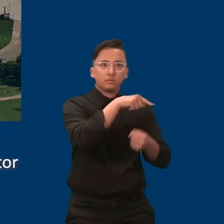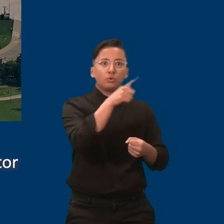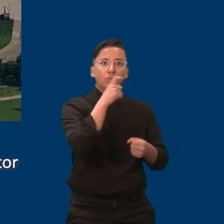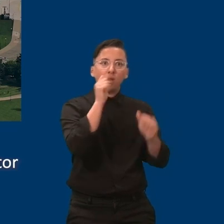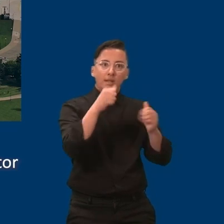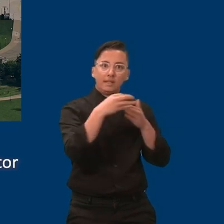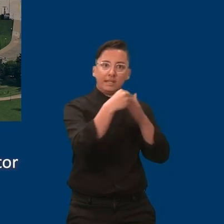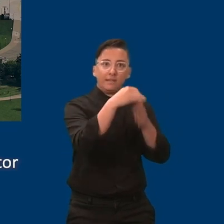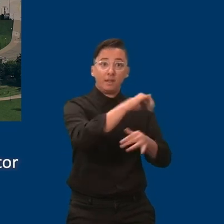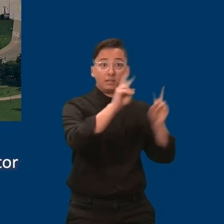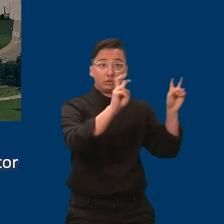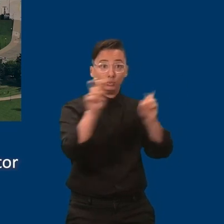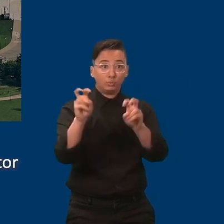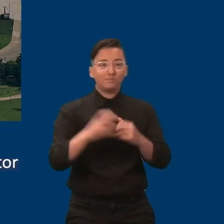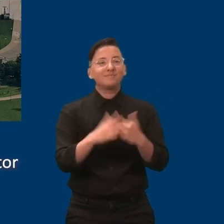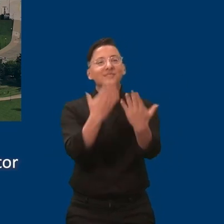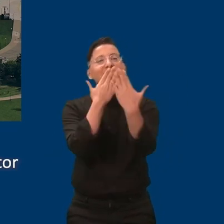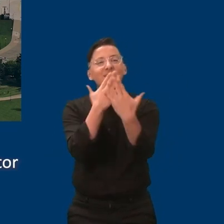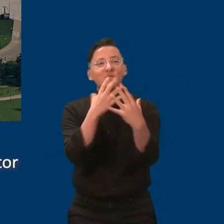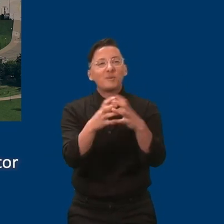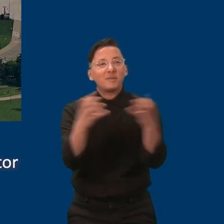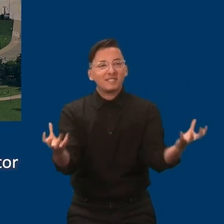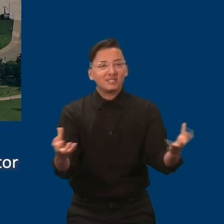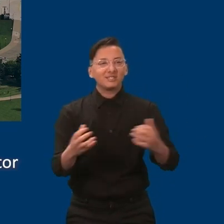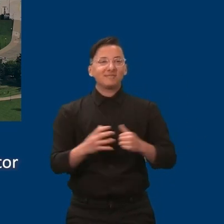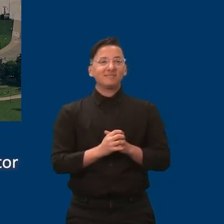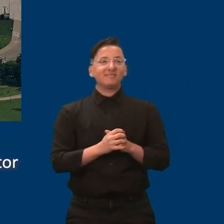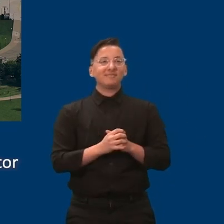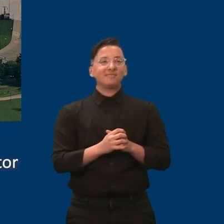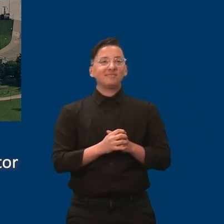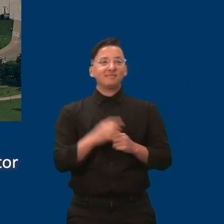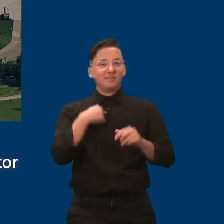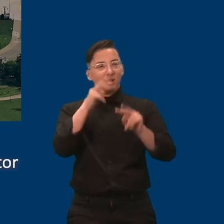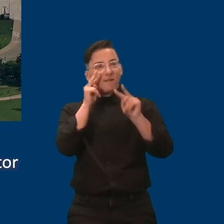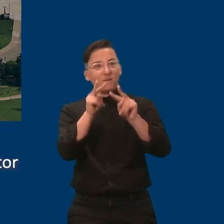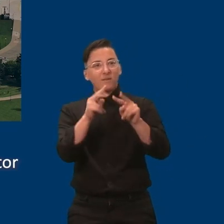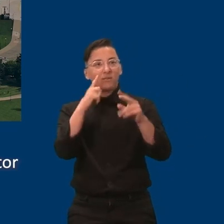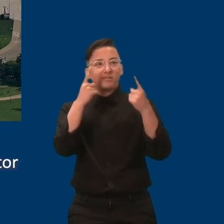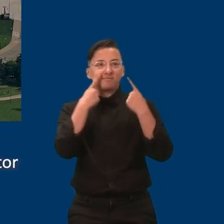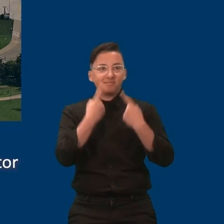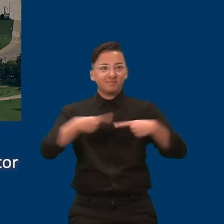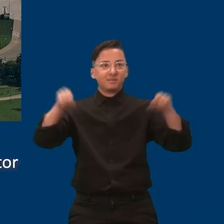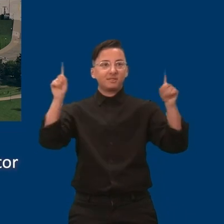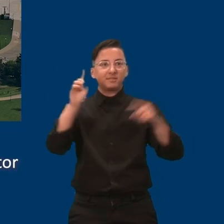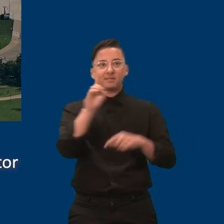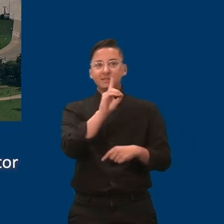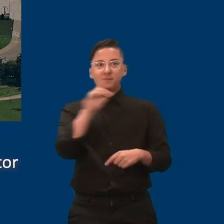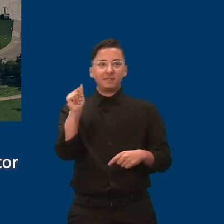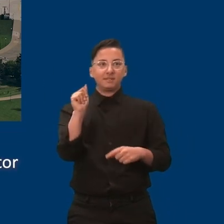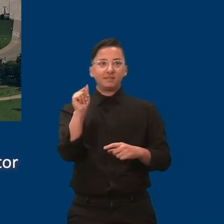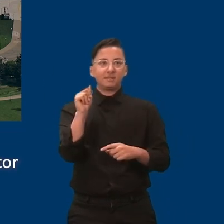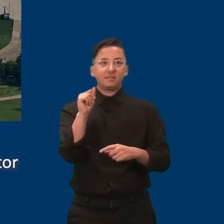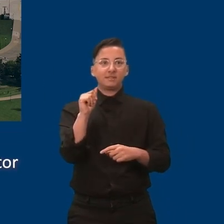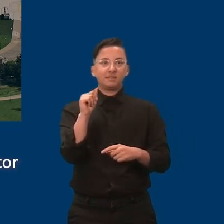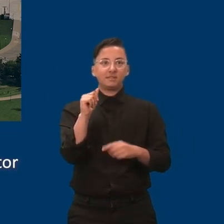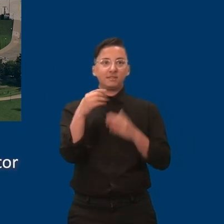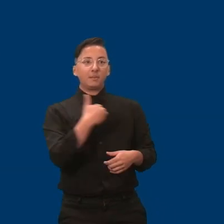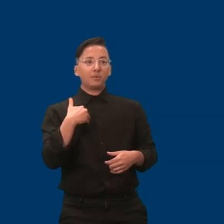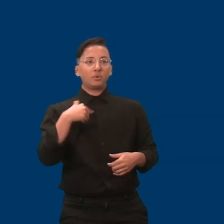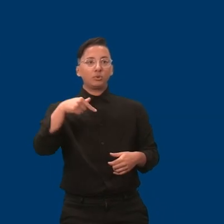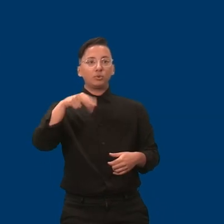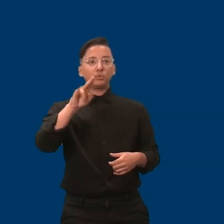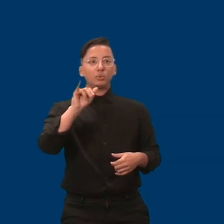Thank you everyone who is here today and I look forward to a successful Disability Forward 2023 legislative session.